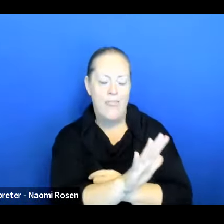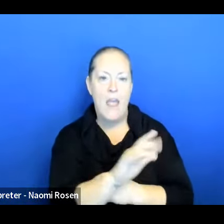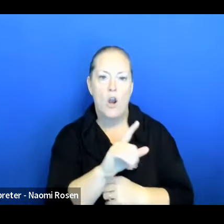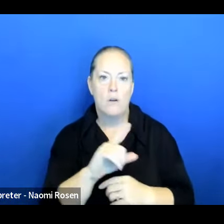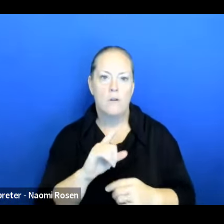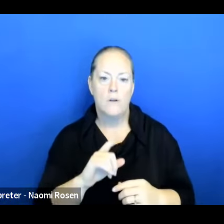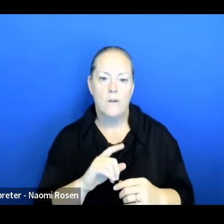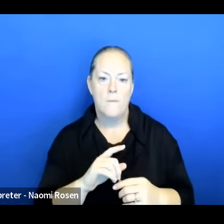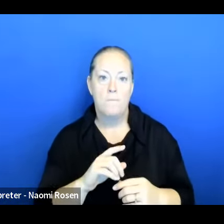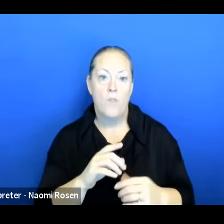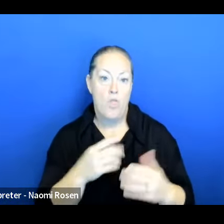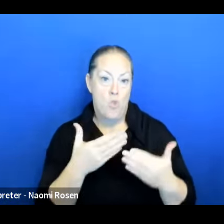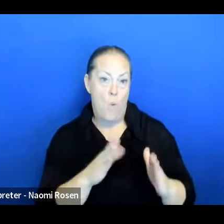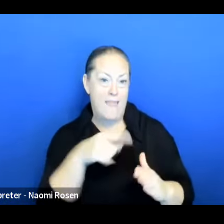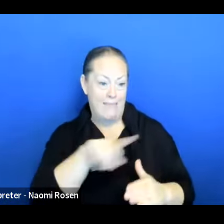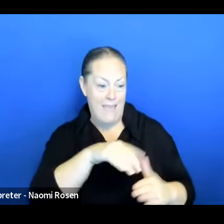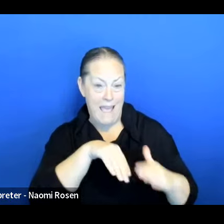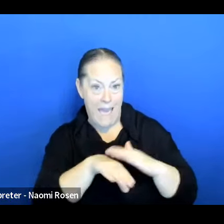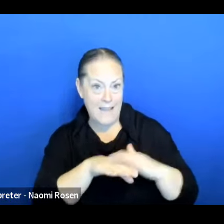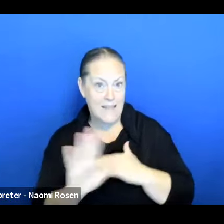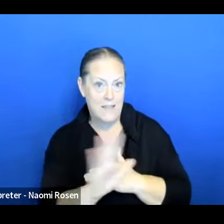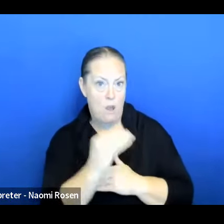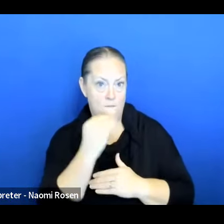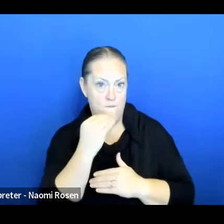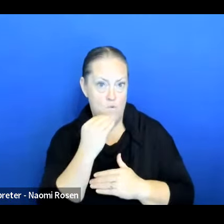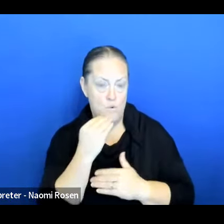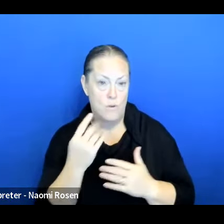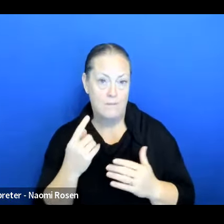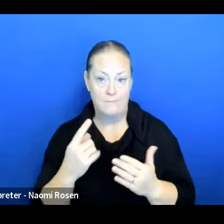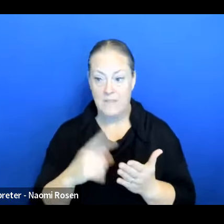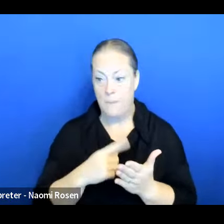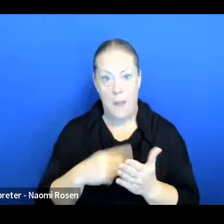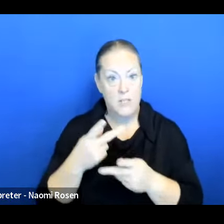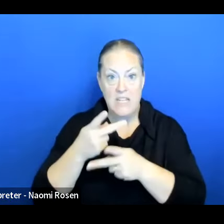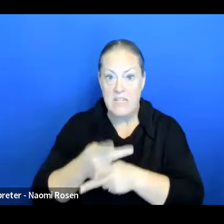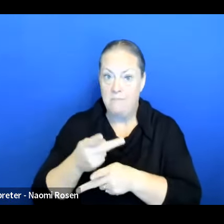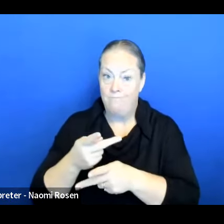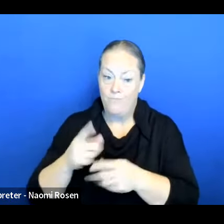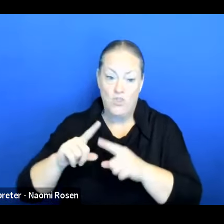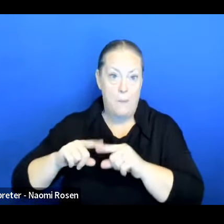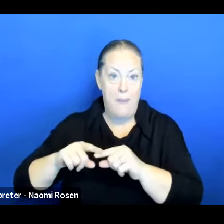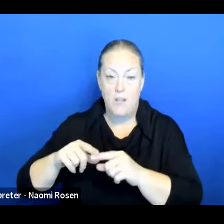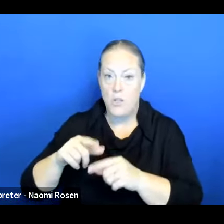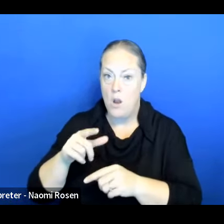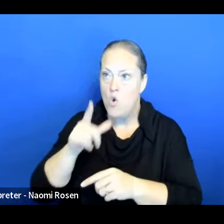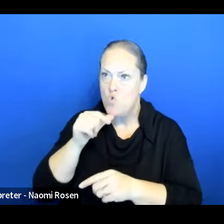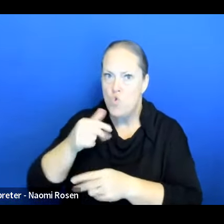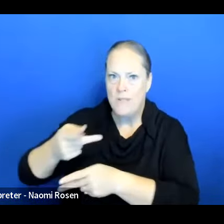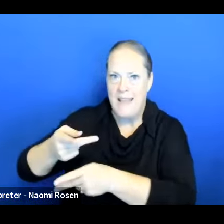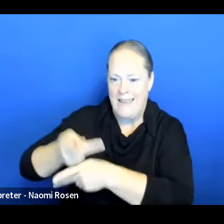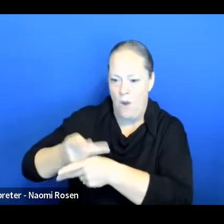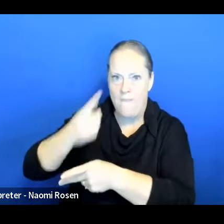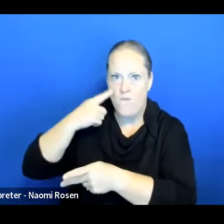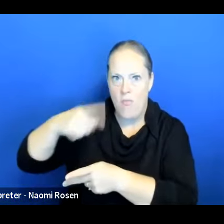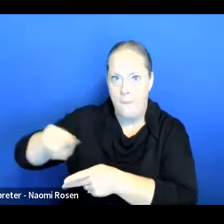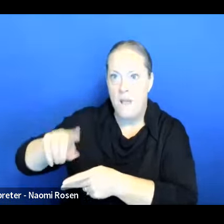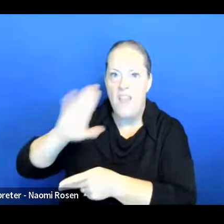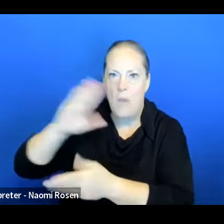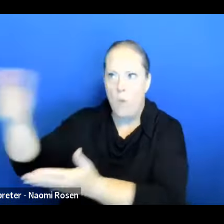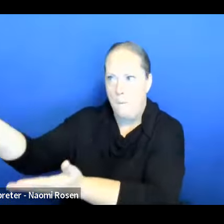access their food is sometimes, you know, their, their providers, the caregivers have taken something and they're not able to